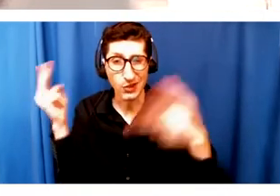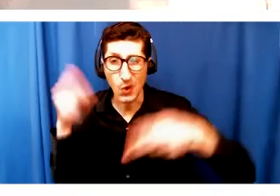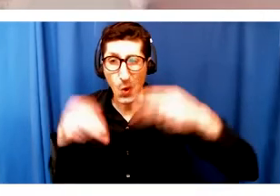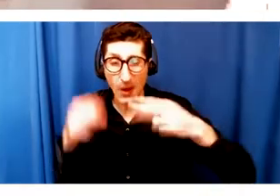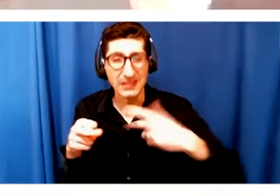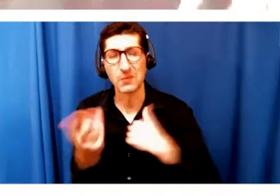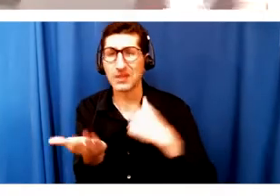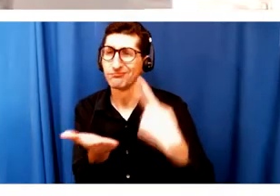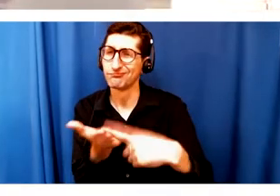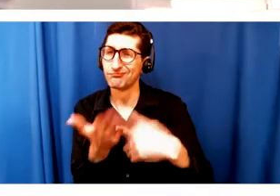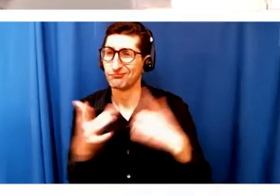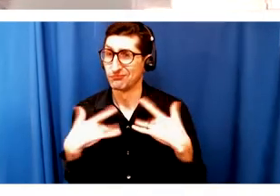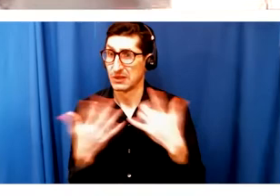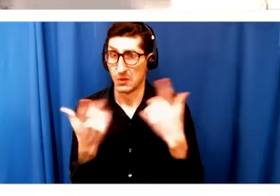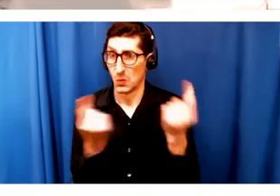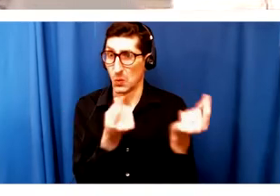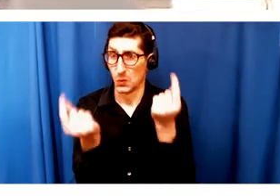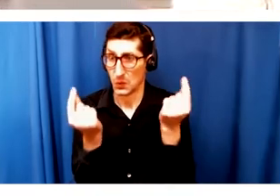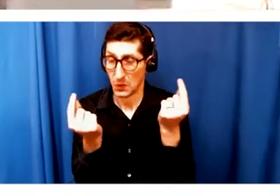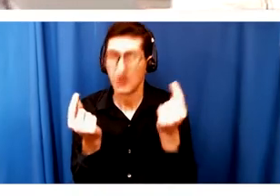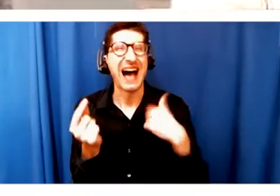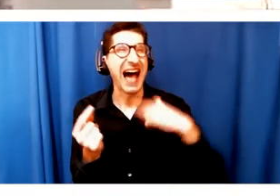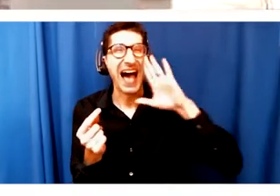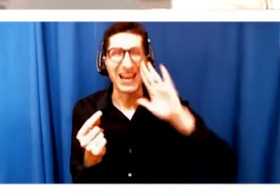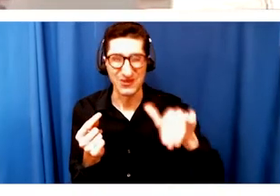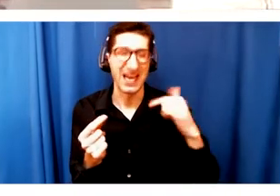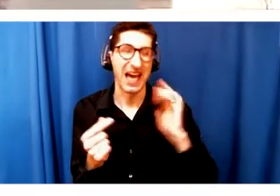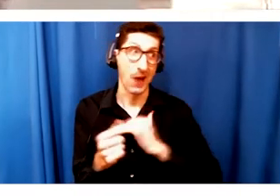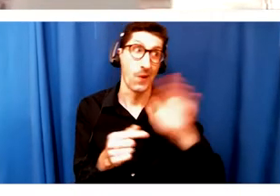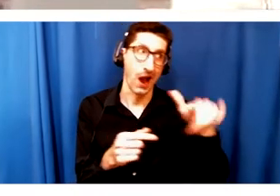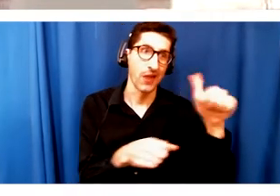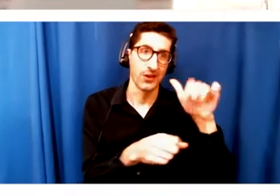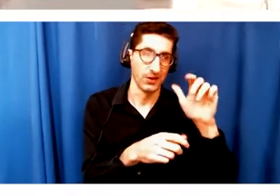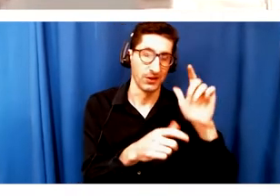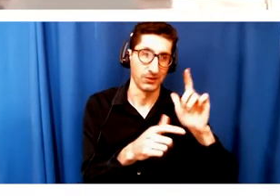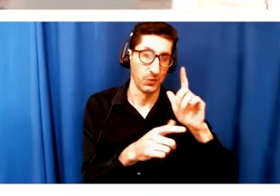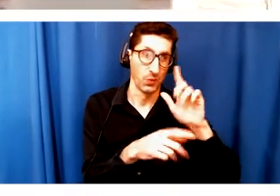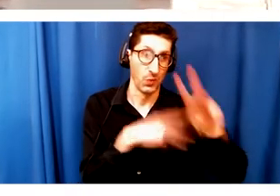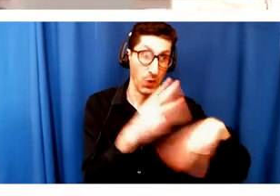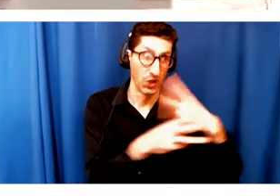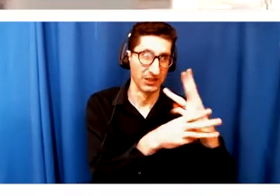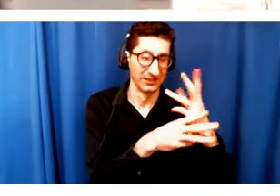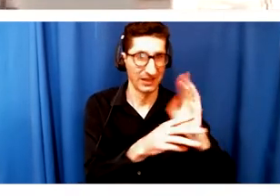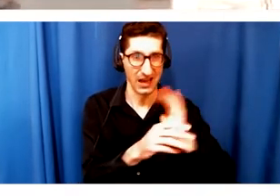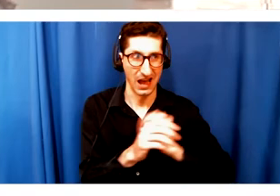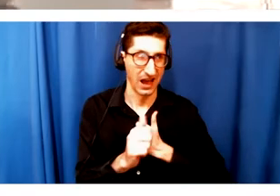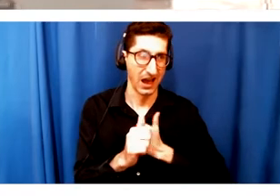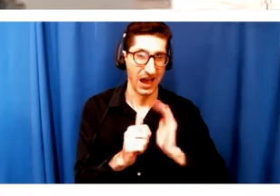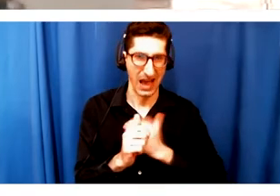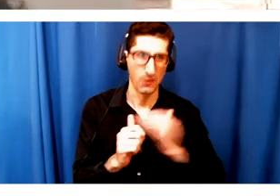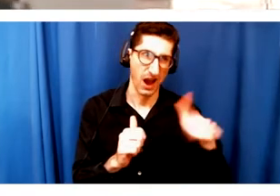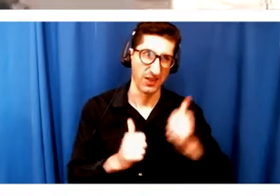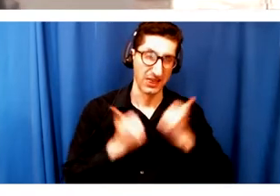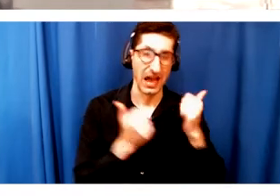that like all of us are having all of these conversations in our other pockets. So really quickly, like on a Google Hangout without, like before